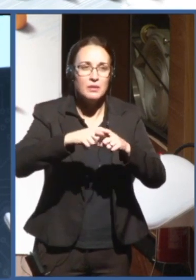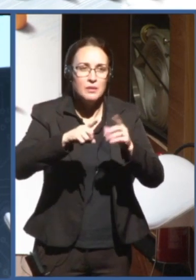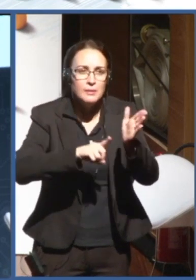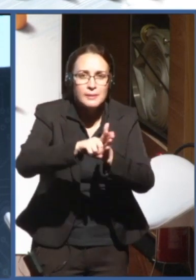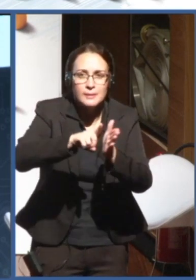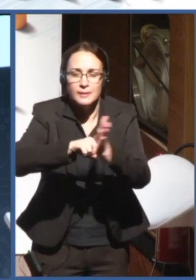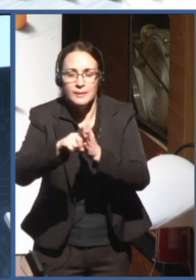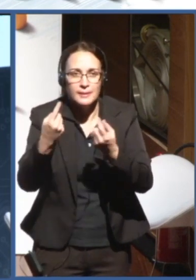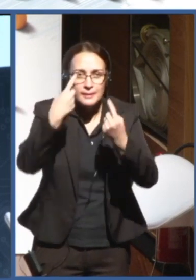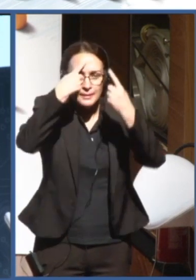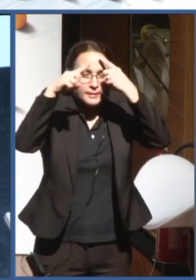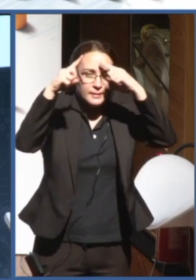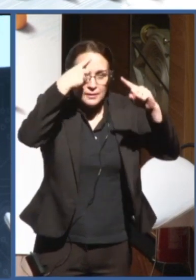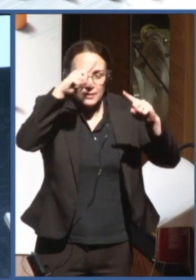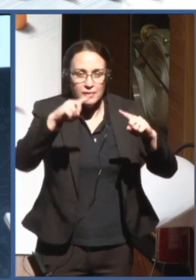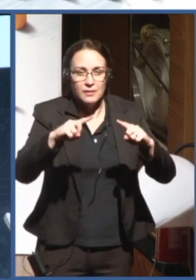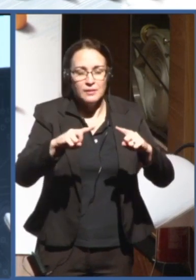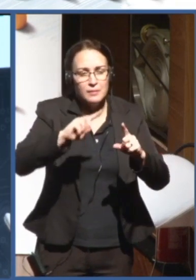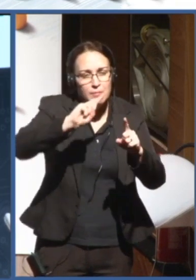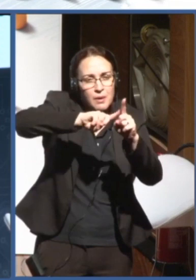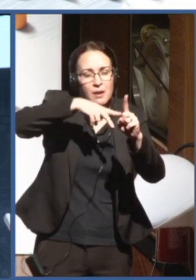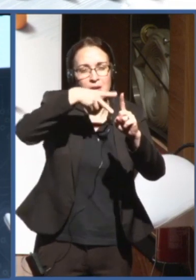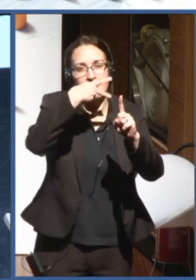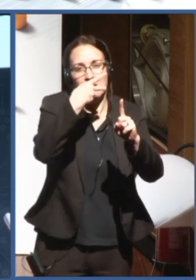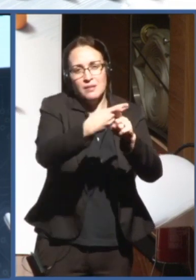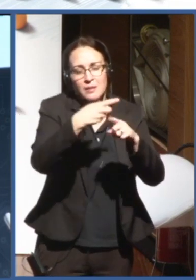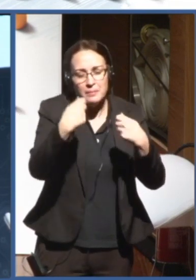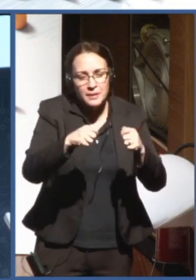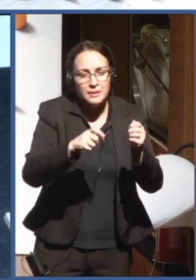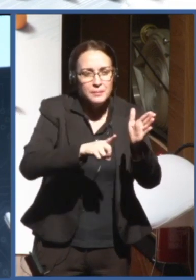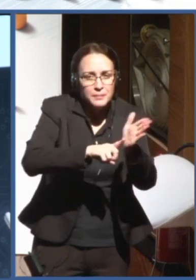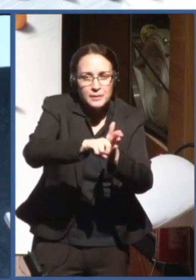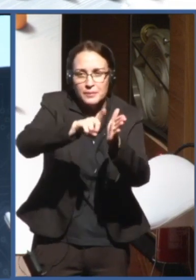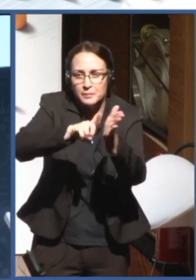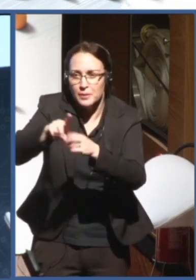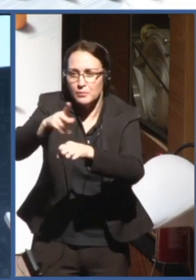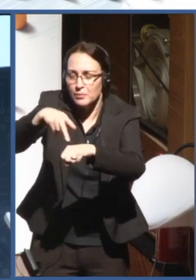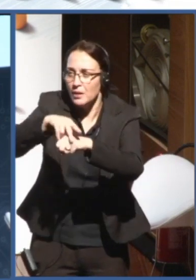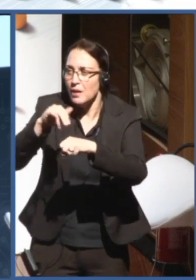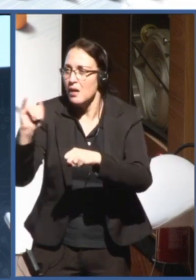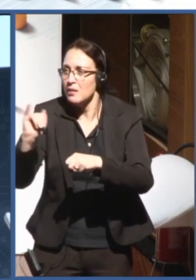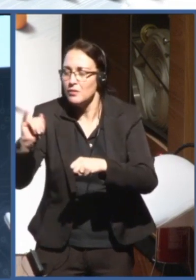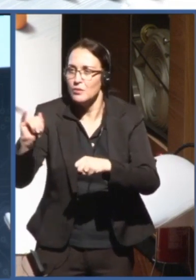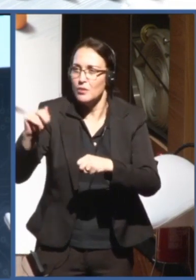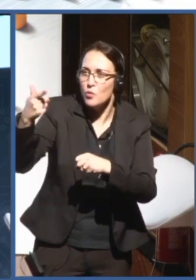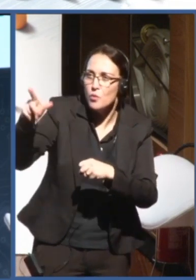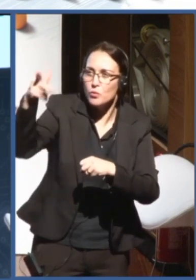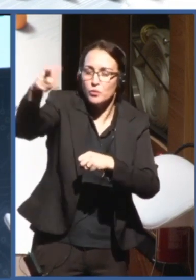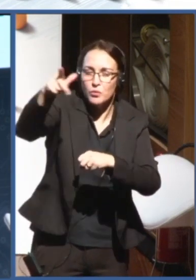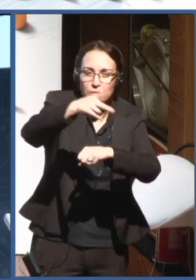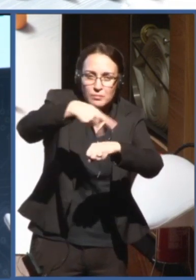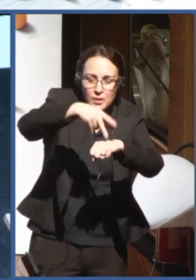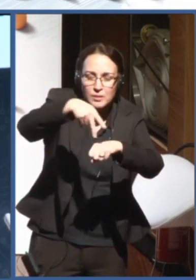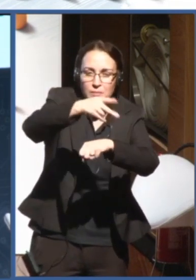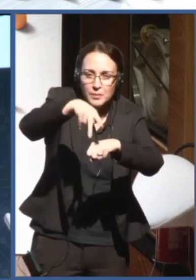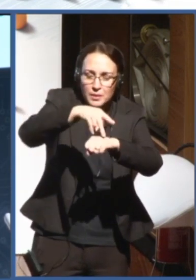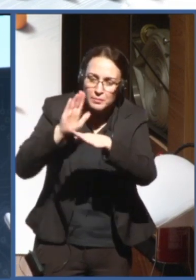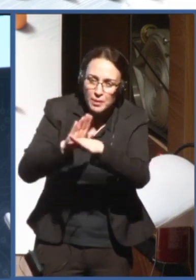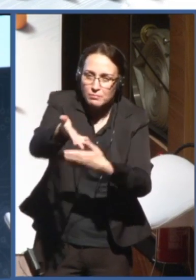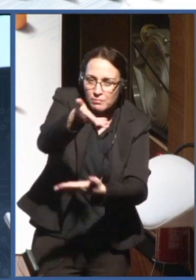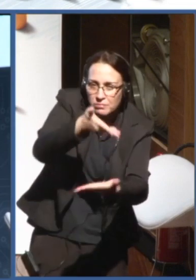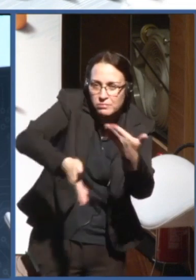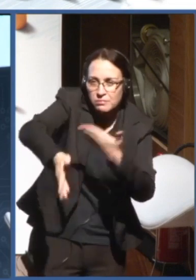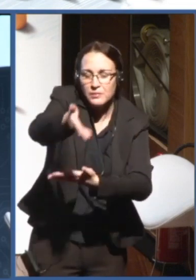international approach to treat the different aspects, especially in what are the ethical principles,